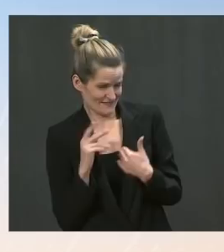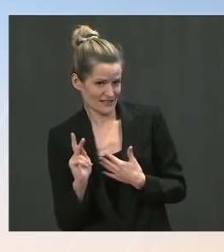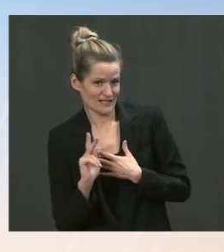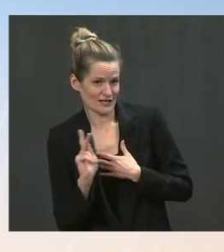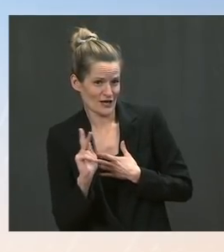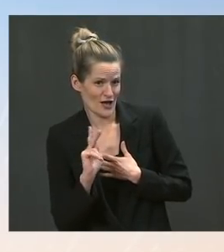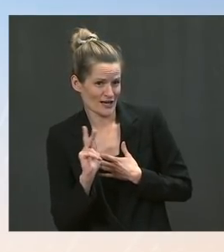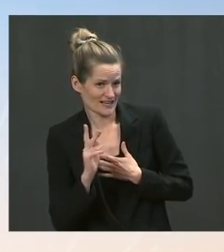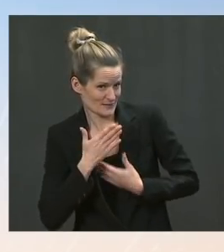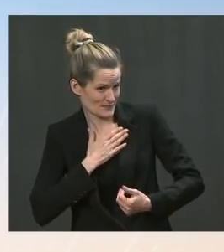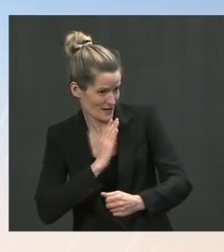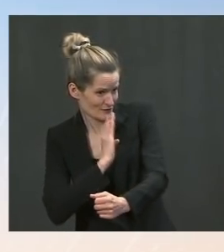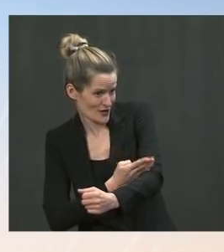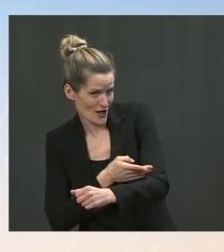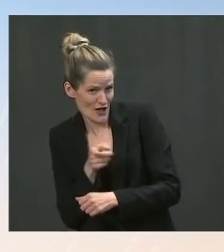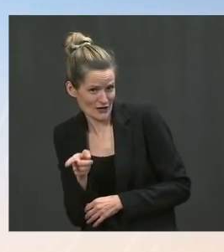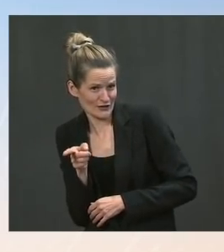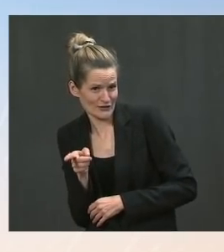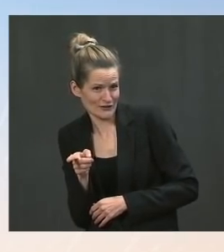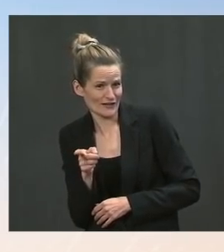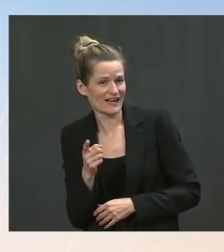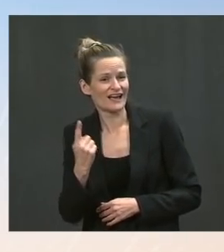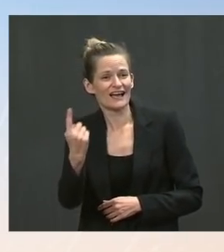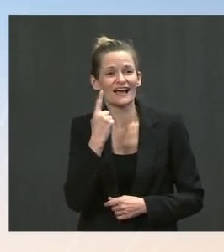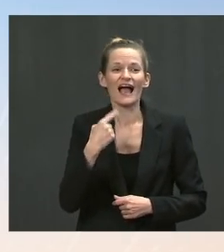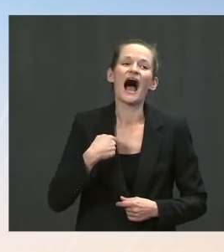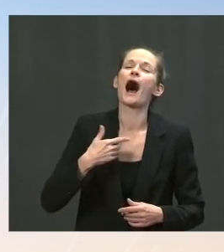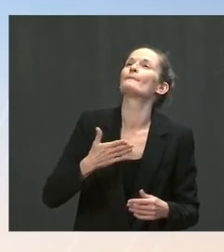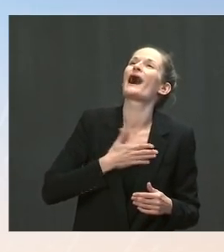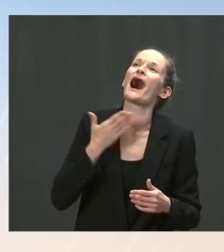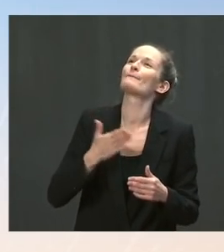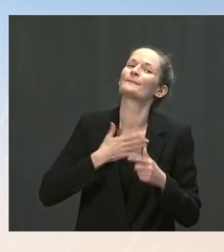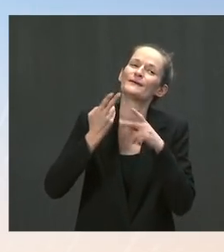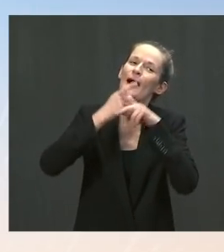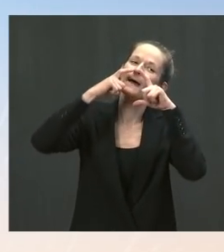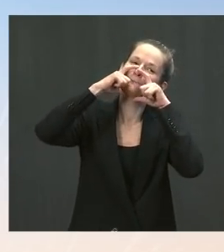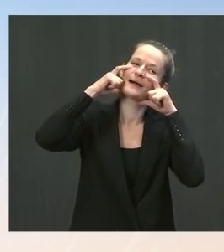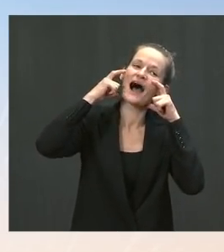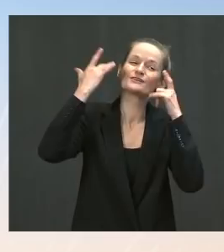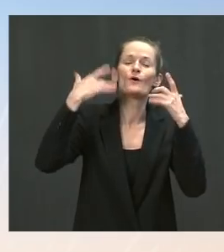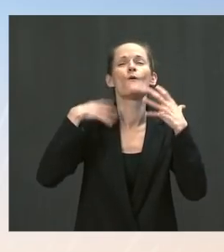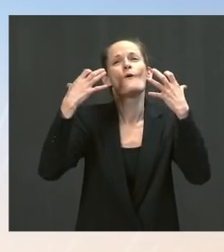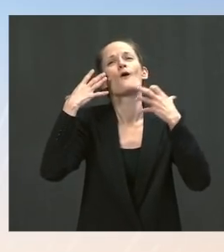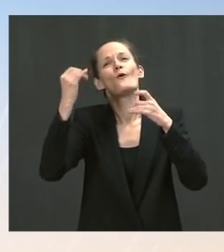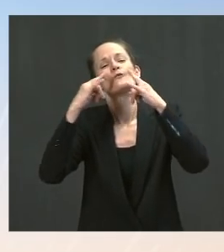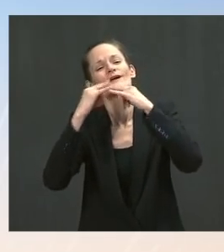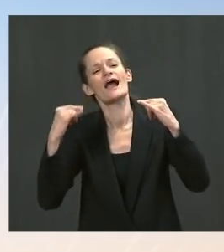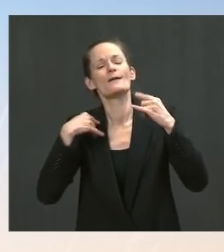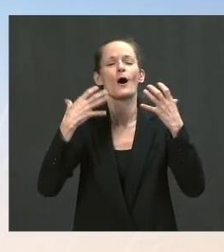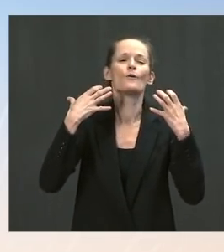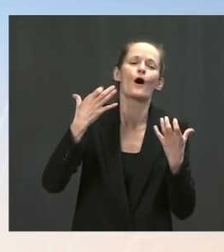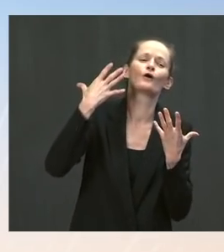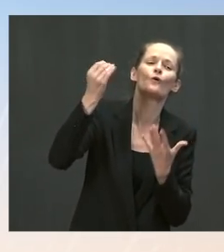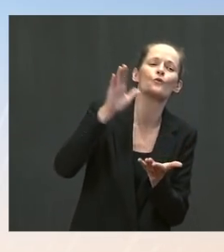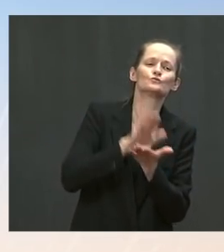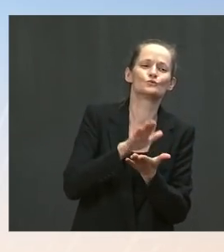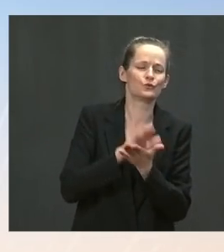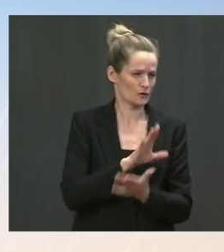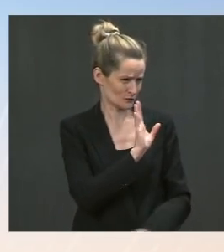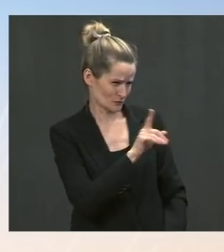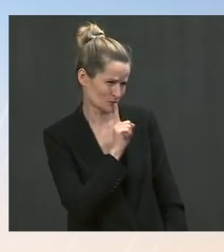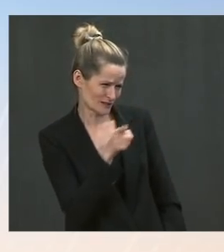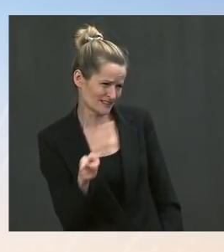happy to go to camp and go to school. And the objective from all of our public health officials has been clearly and our secretary of education,